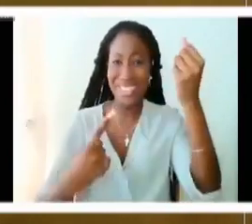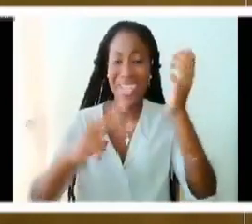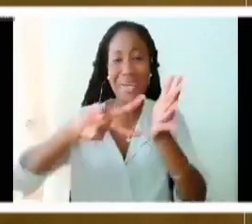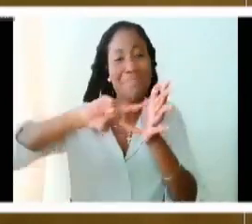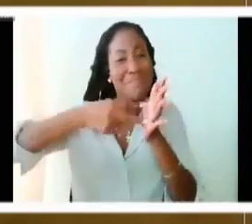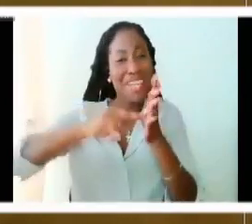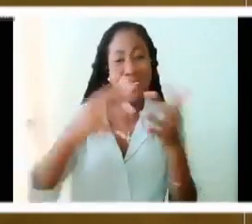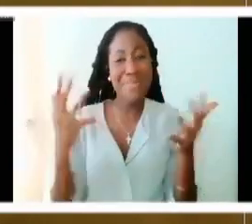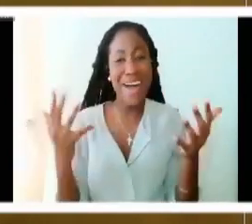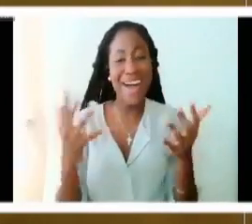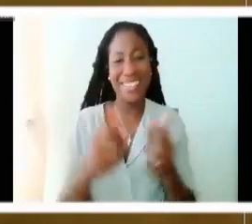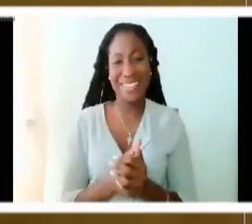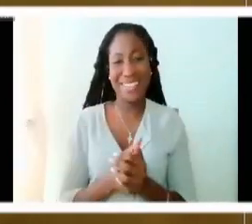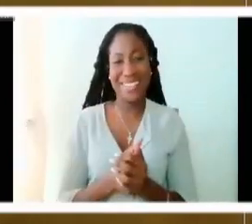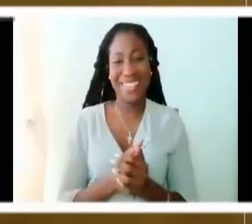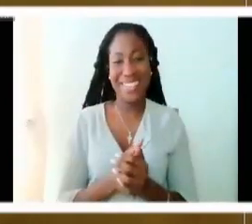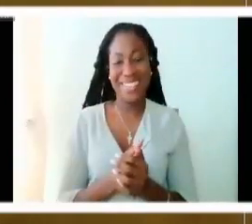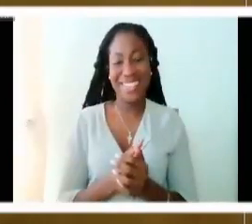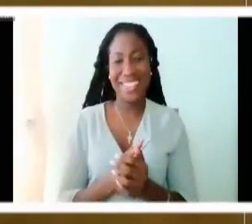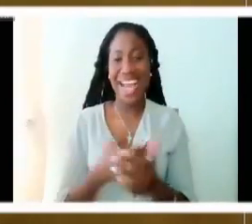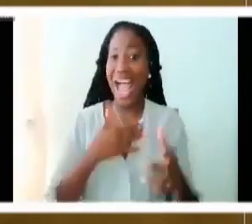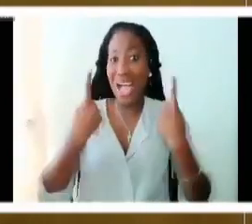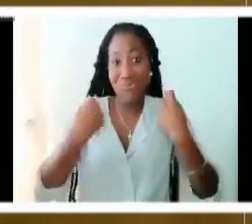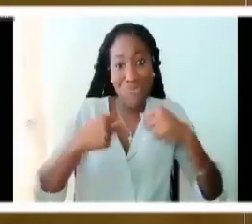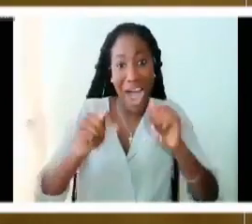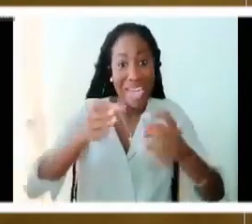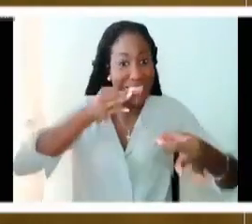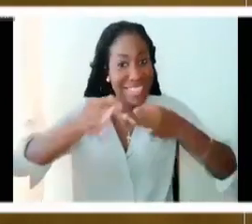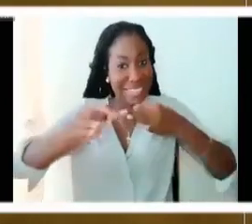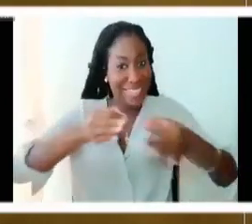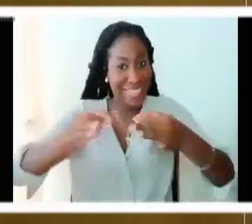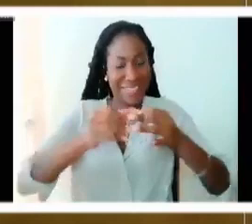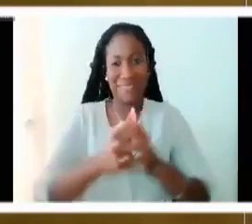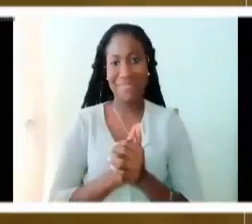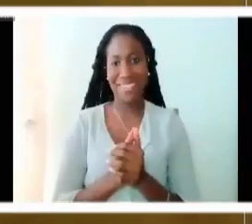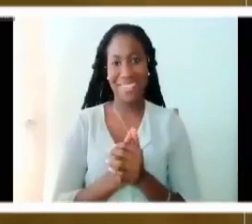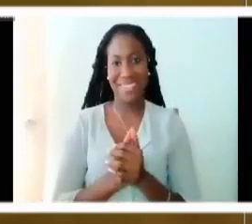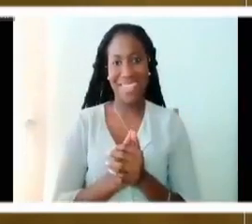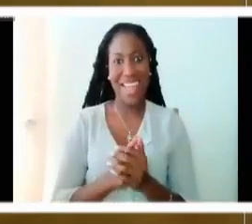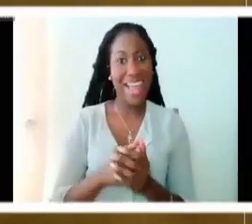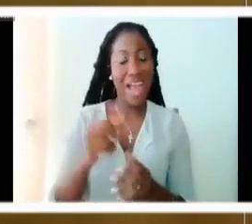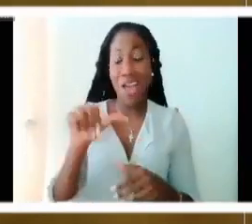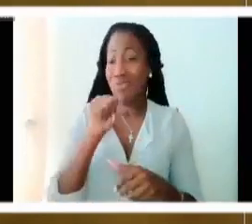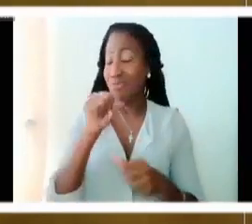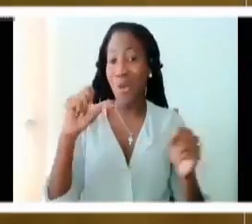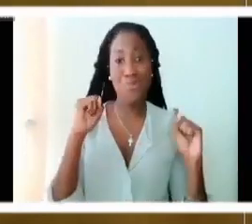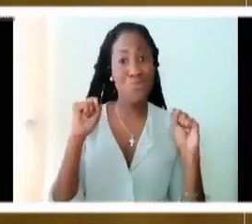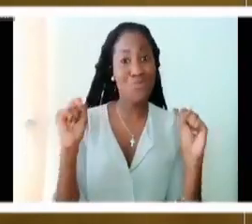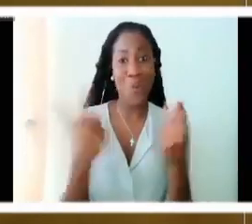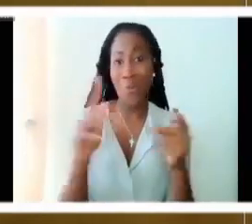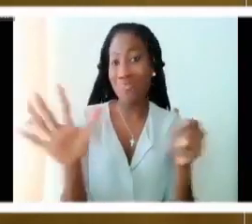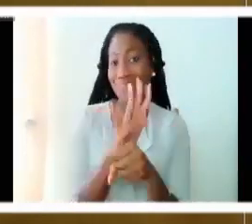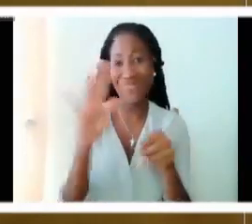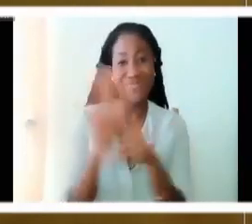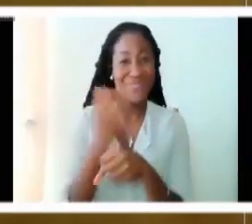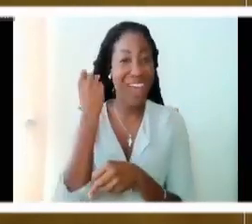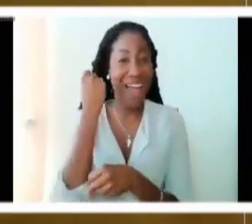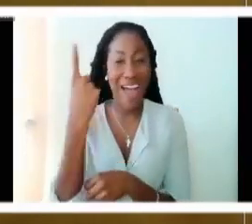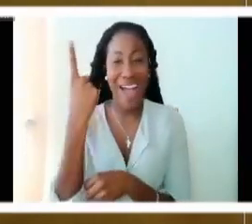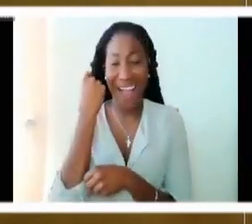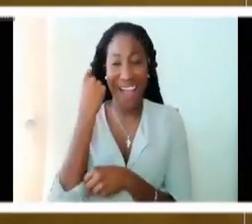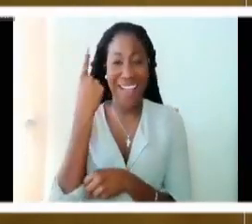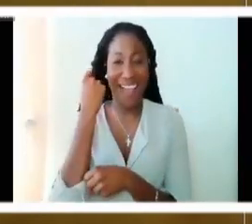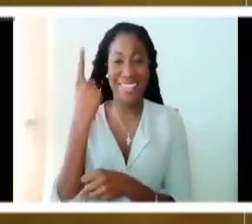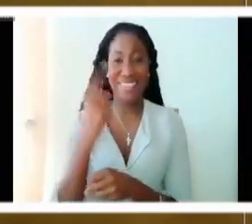Because the mystery is precisely that. It is a mystery. And a mystery is not something that you can